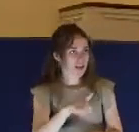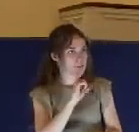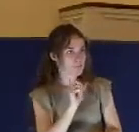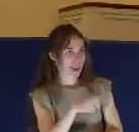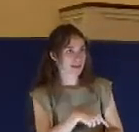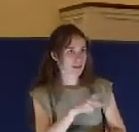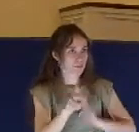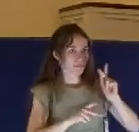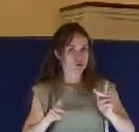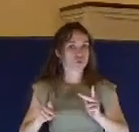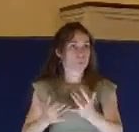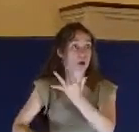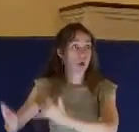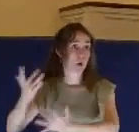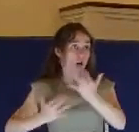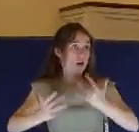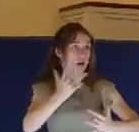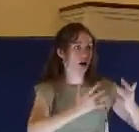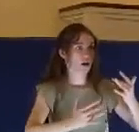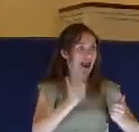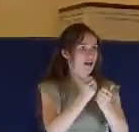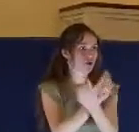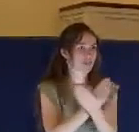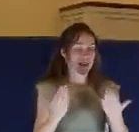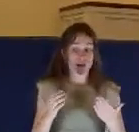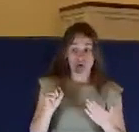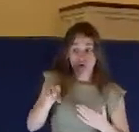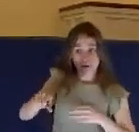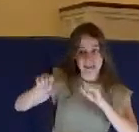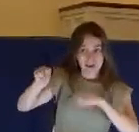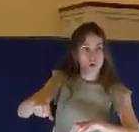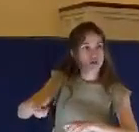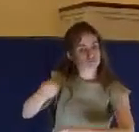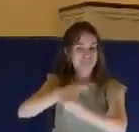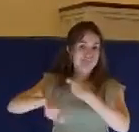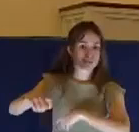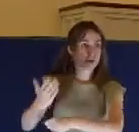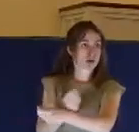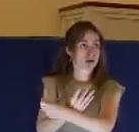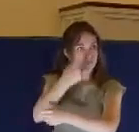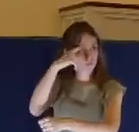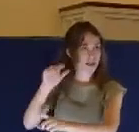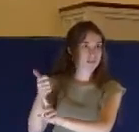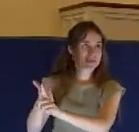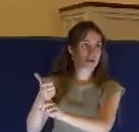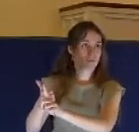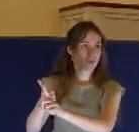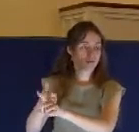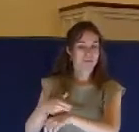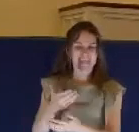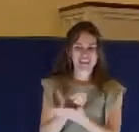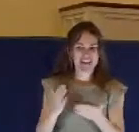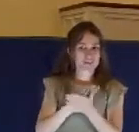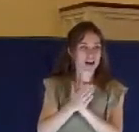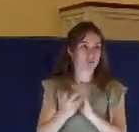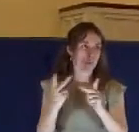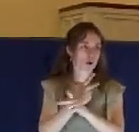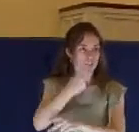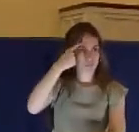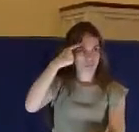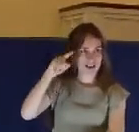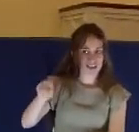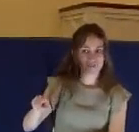got out of hand and people died and things turned bad against Nero, what did he do? He tried to find a